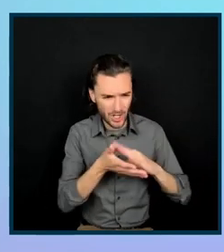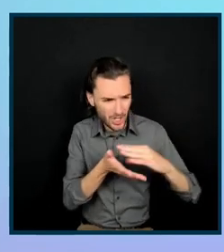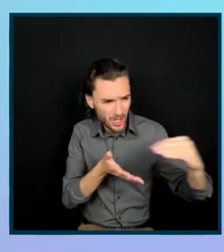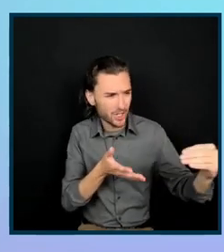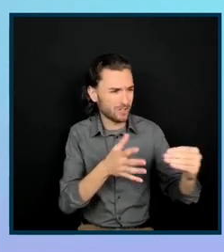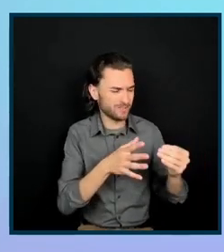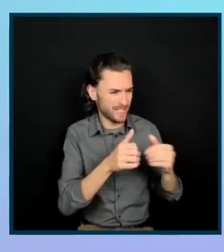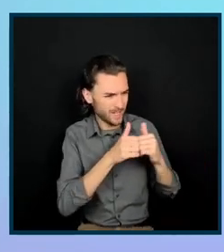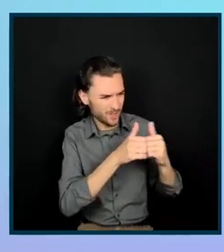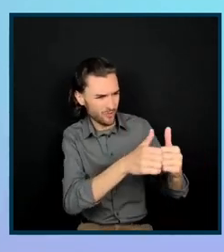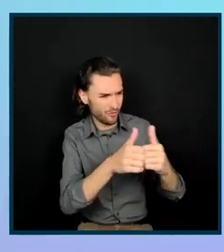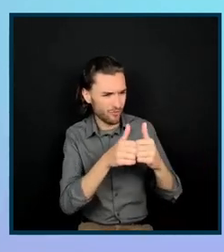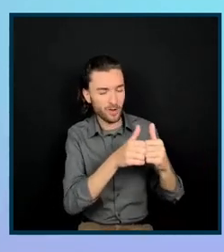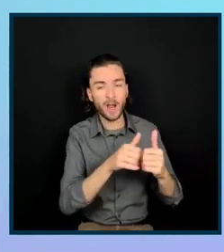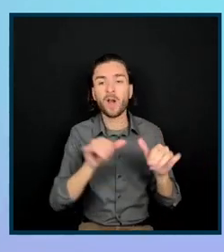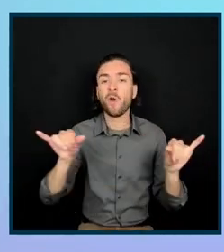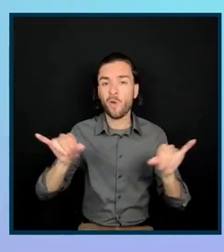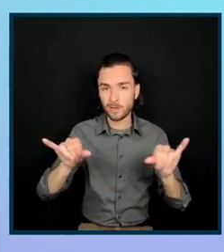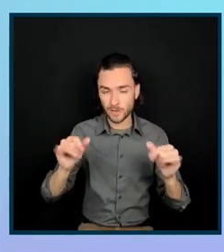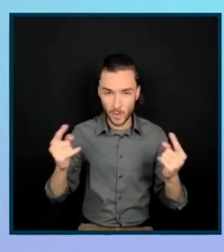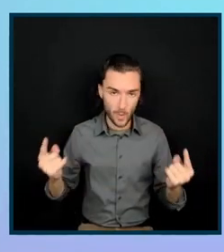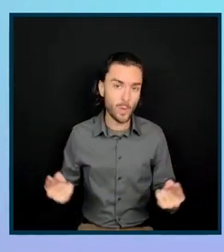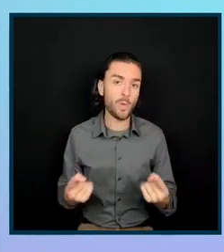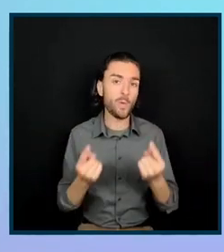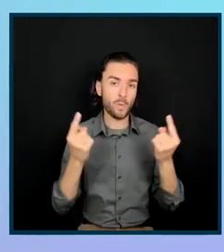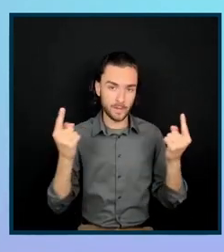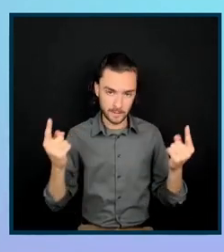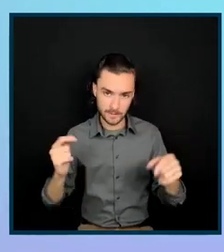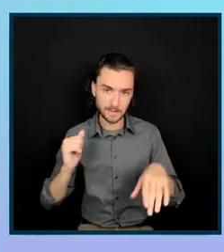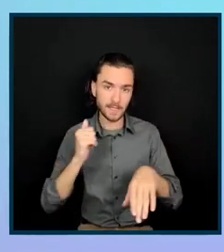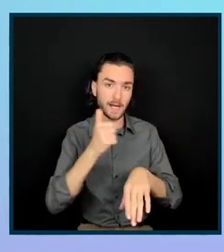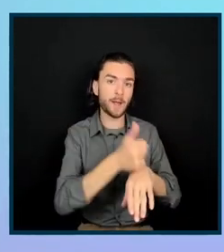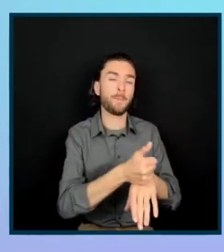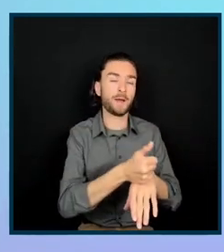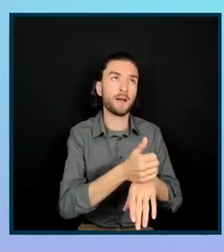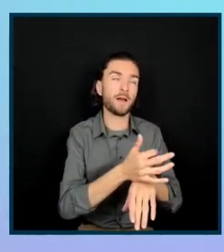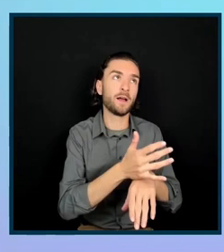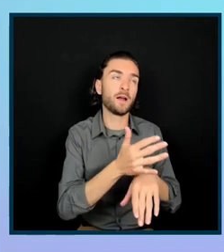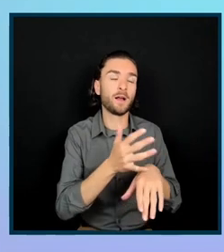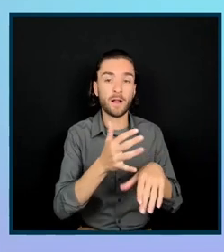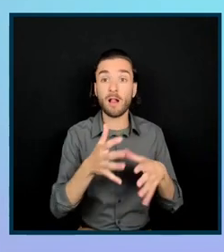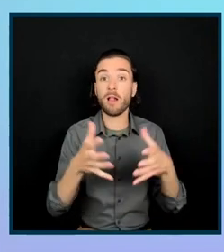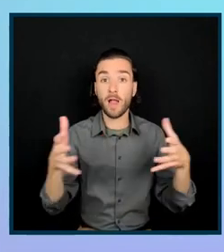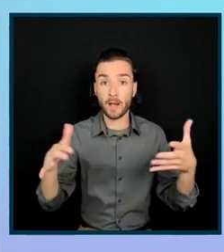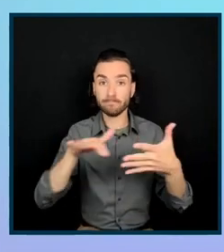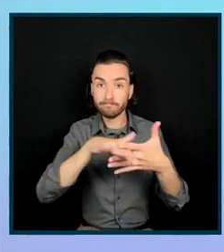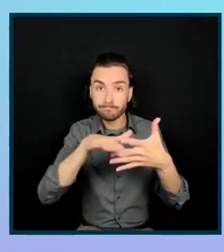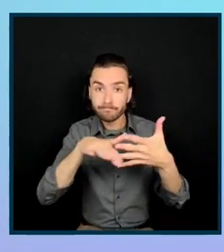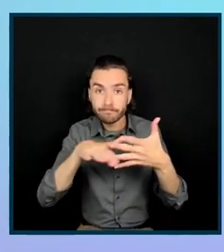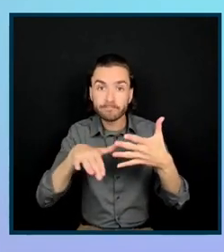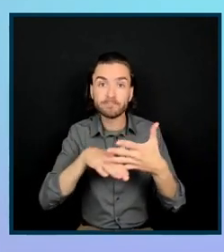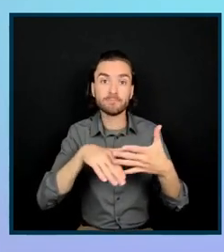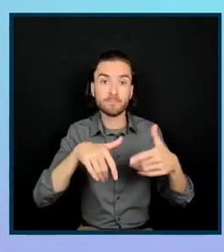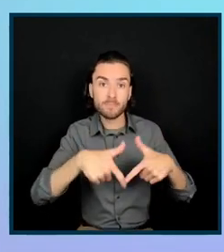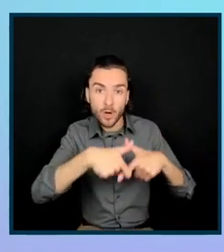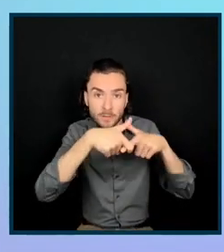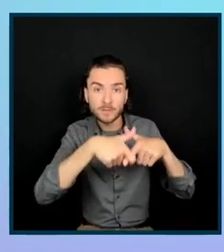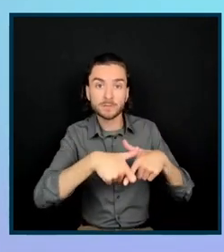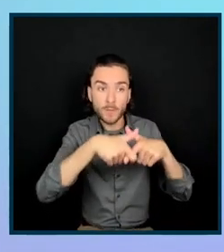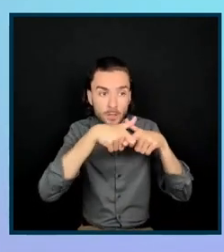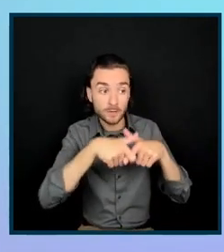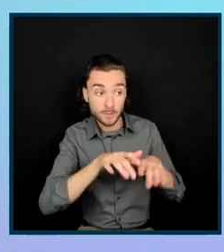And then we always set up lots of, sorry, pause moments for questions so that we're taking the time to,